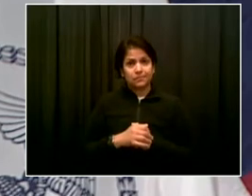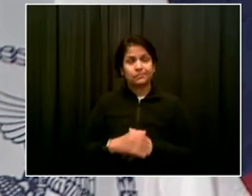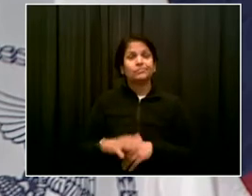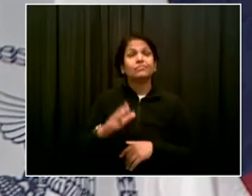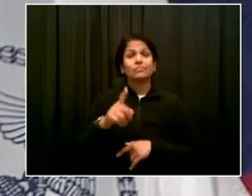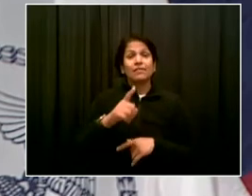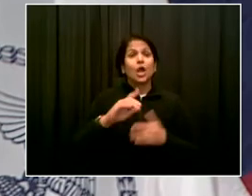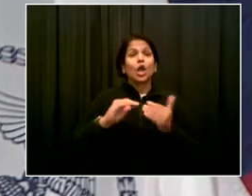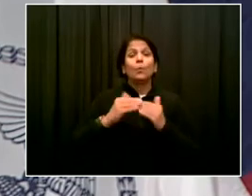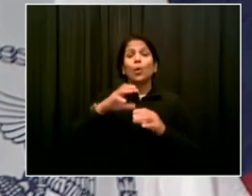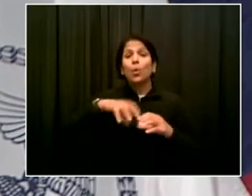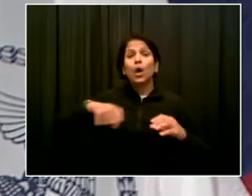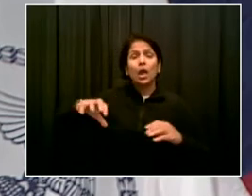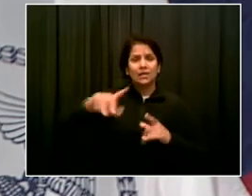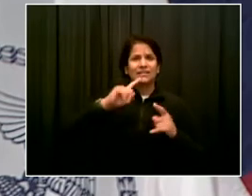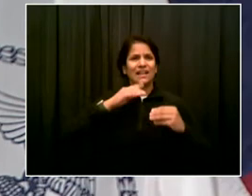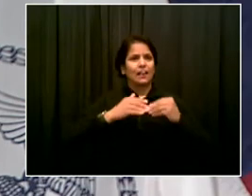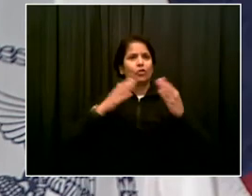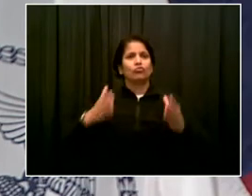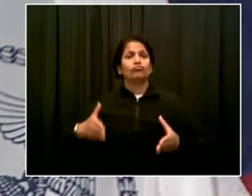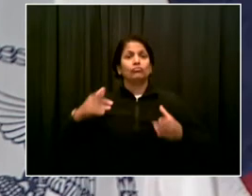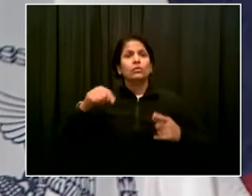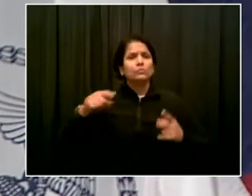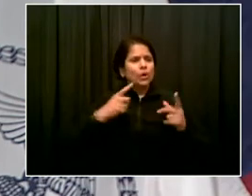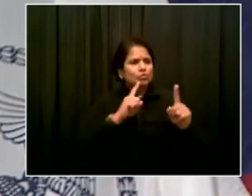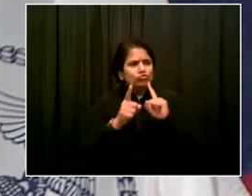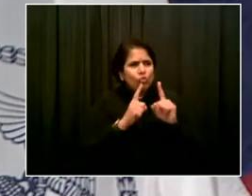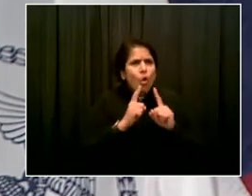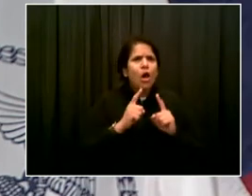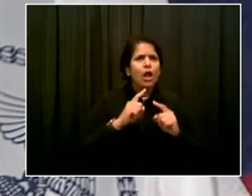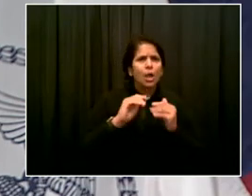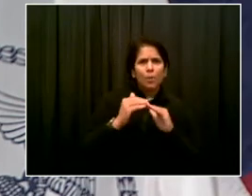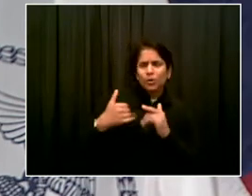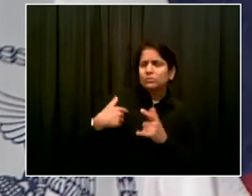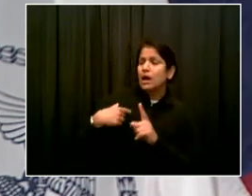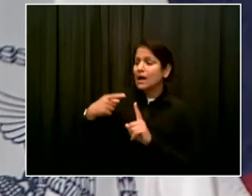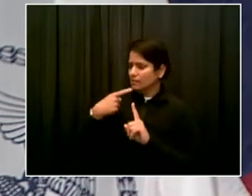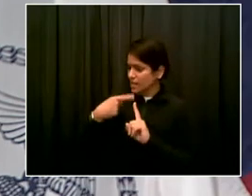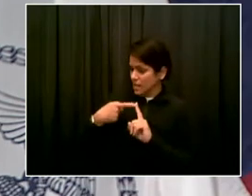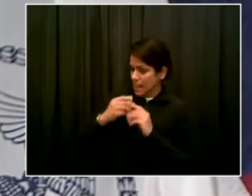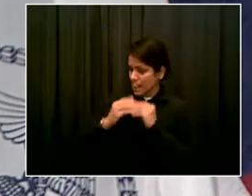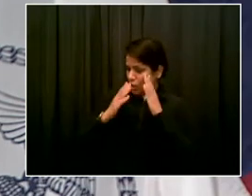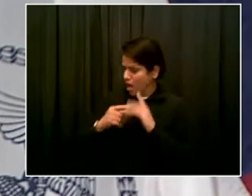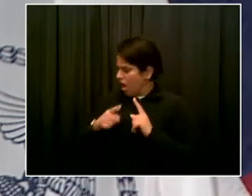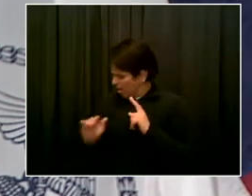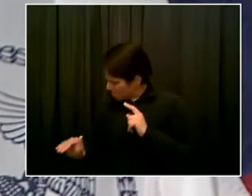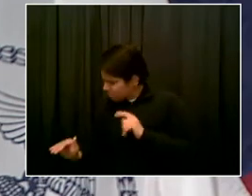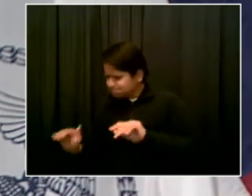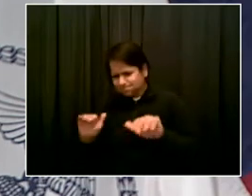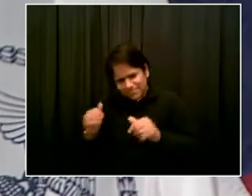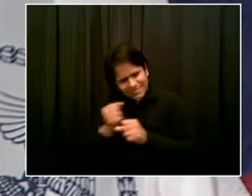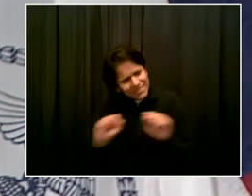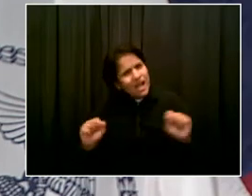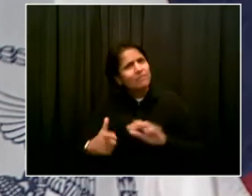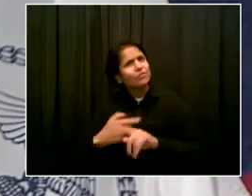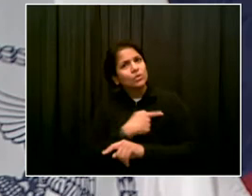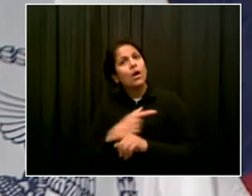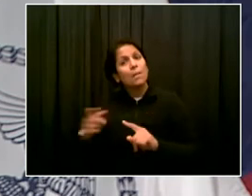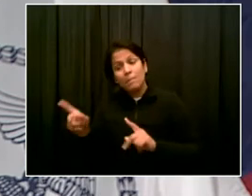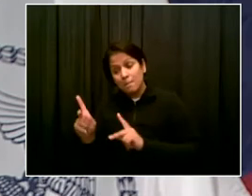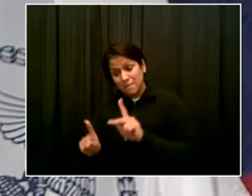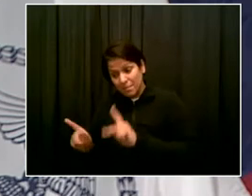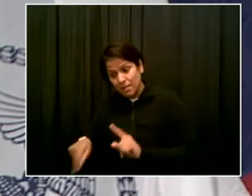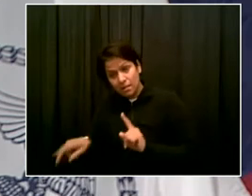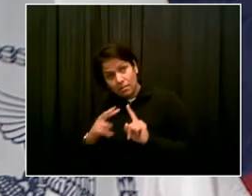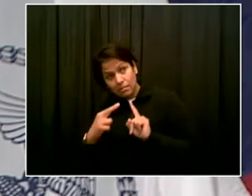Orthodox community, we've had tremendous support from community organizations, from rabbis, from elected officials, encouraging people originally get tested now to